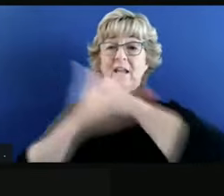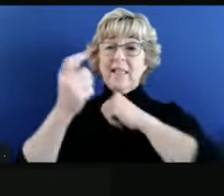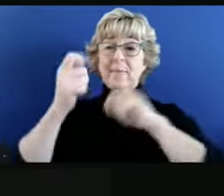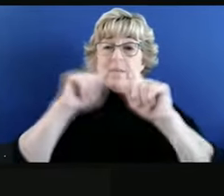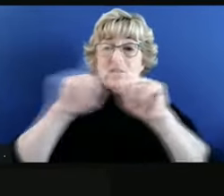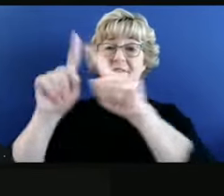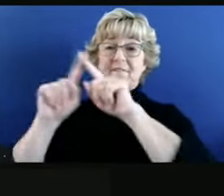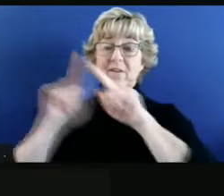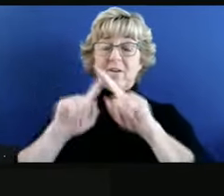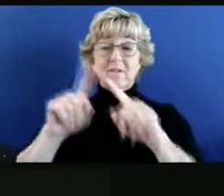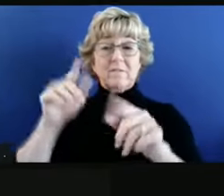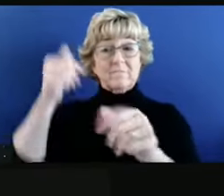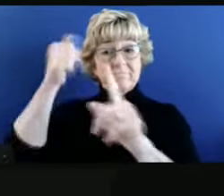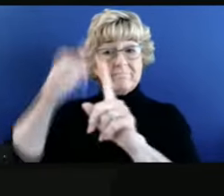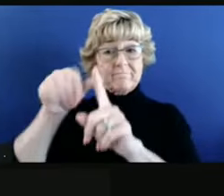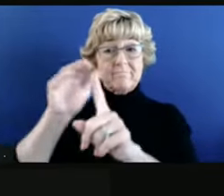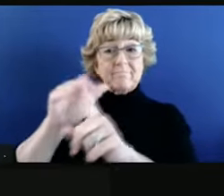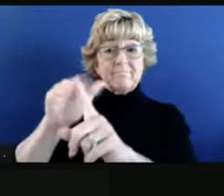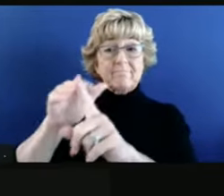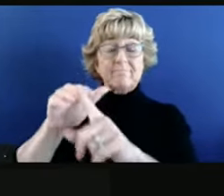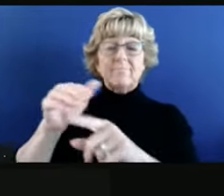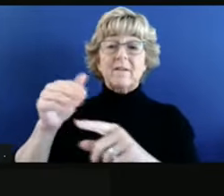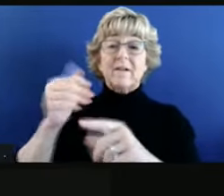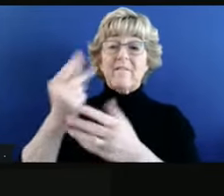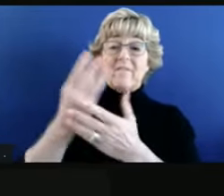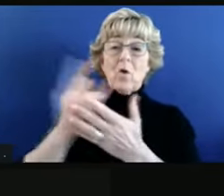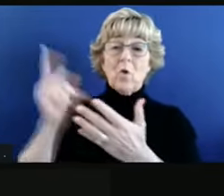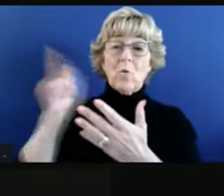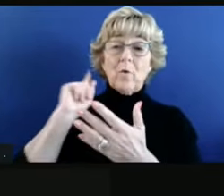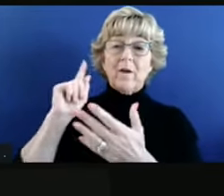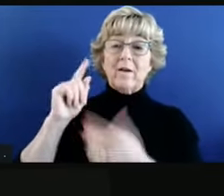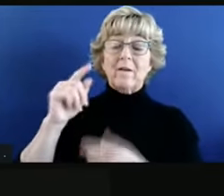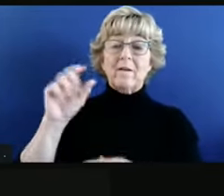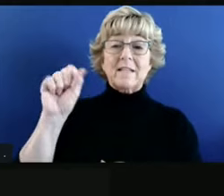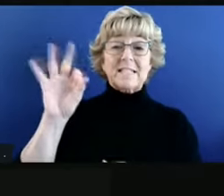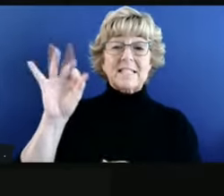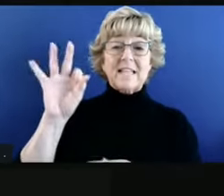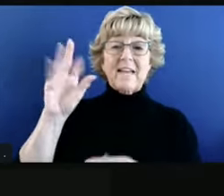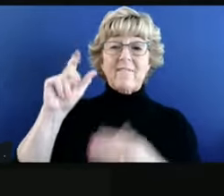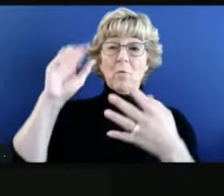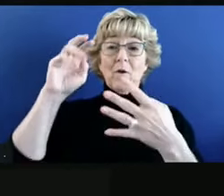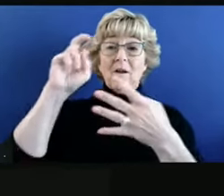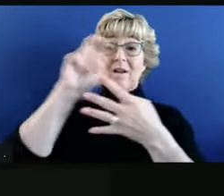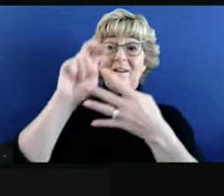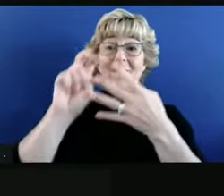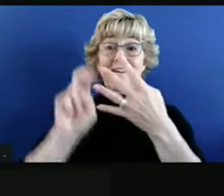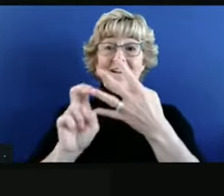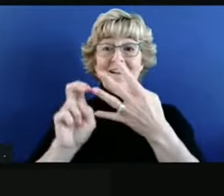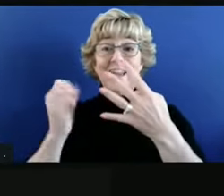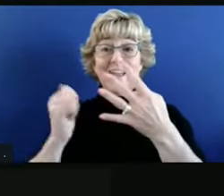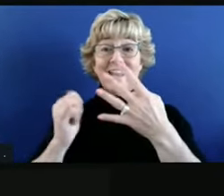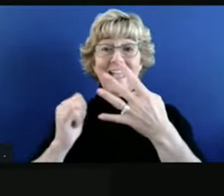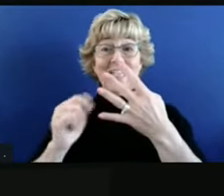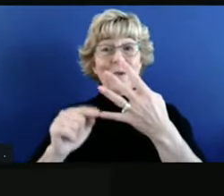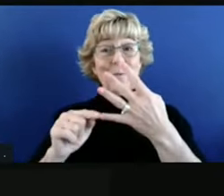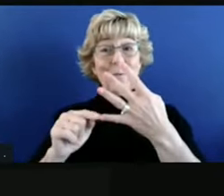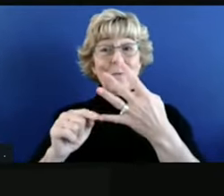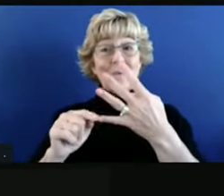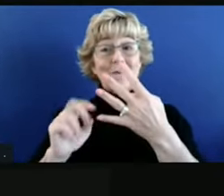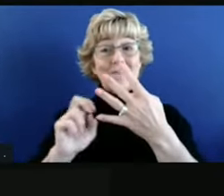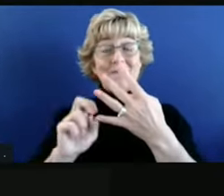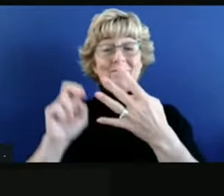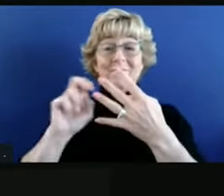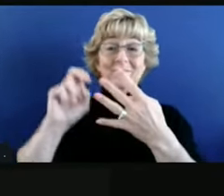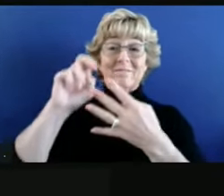that just a couple weeks ago, San Francisco was in the yellow tier. So let's not make any mistake. They've seen a